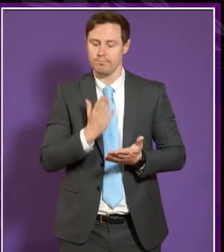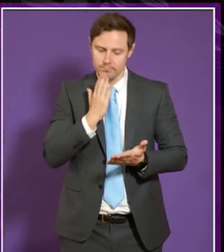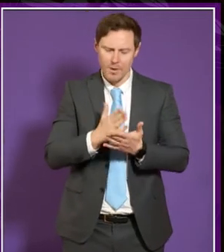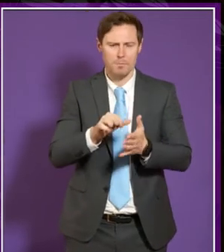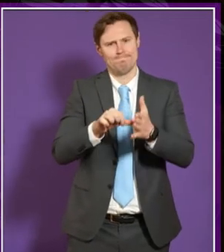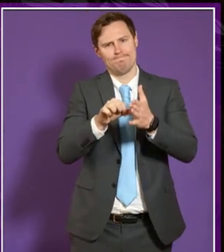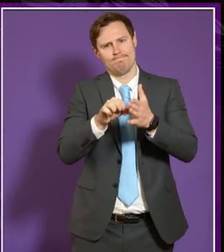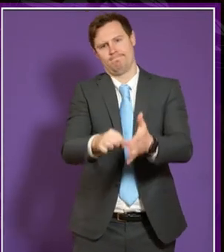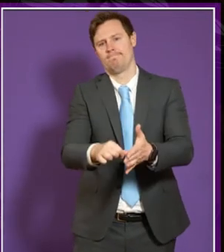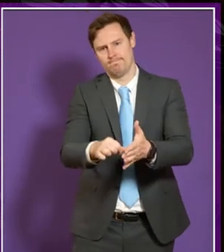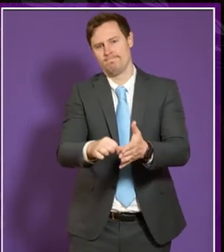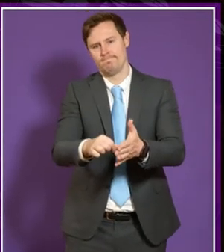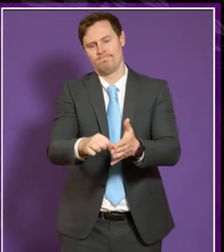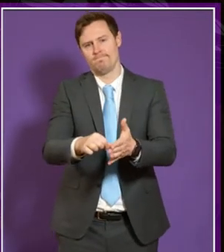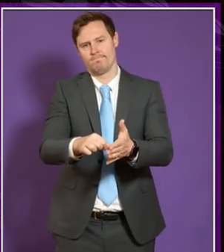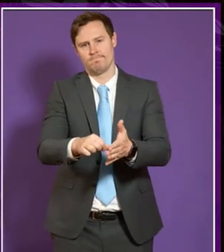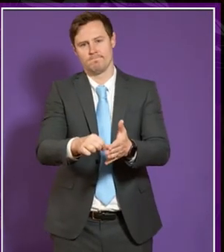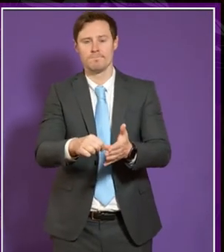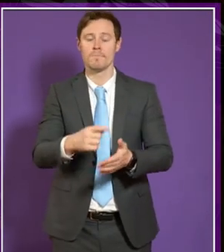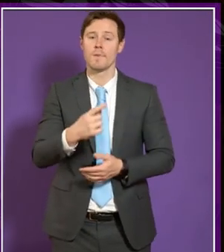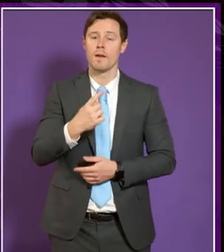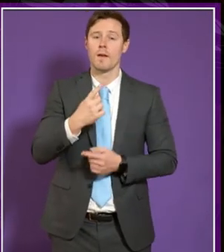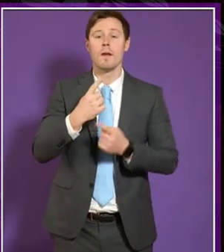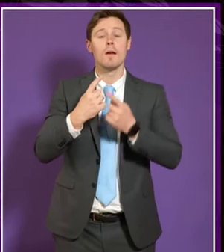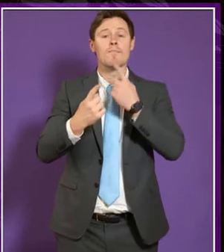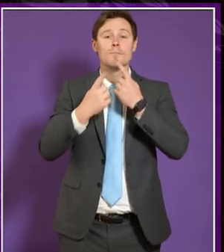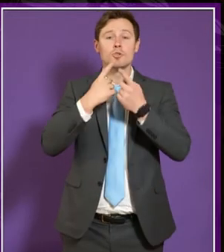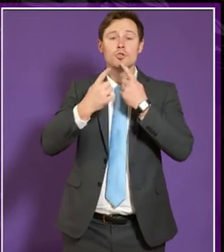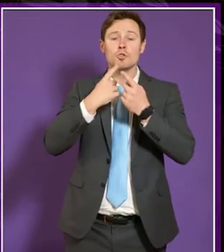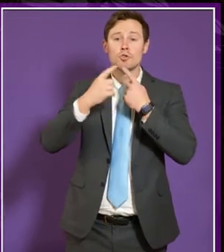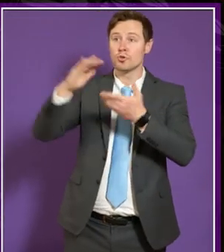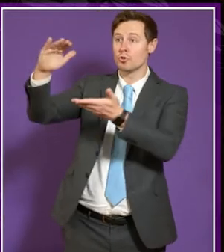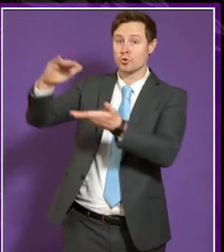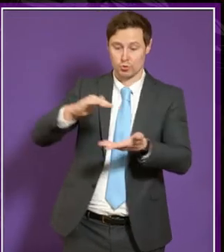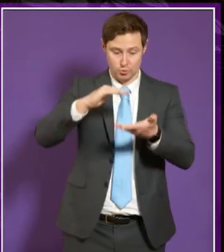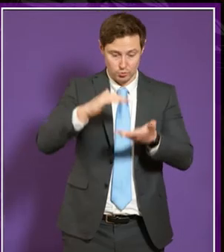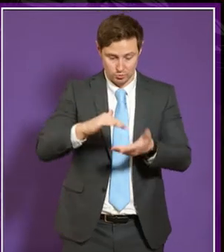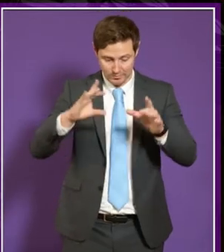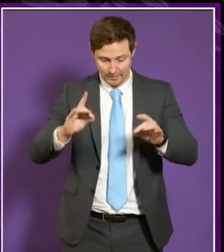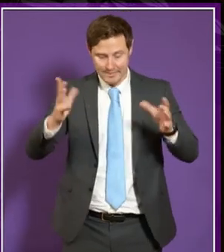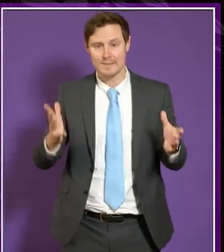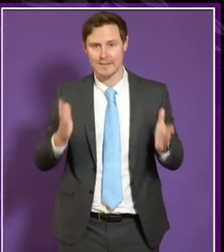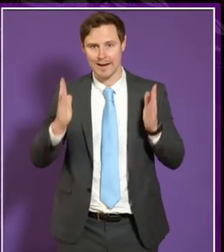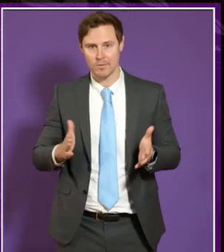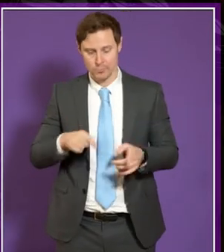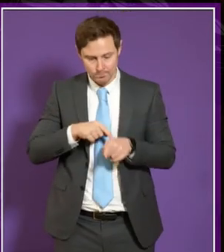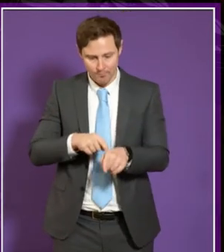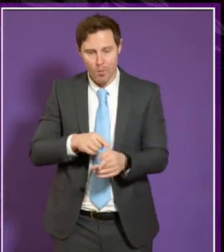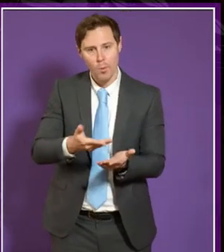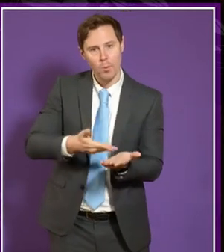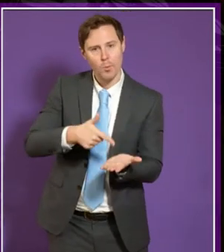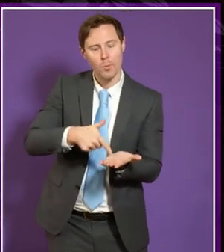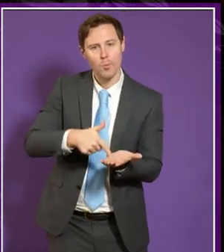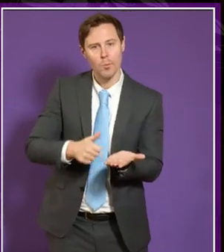because the information that is presented in the application is what we've got to go on and and